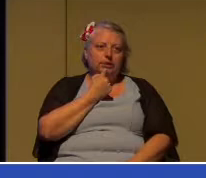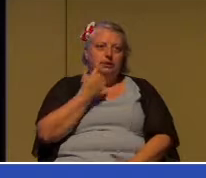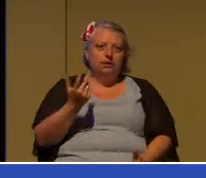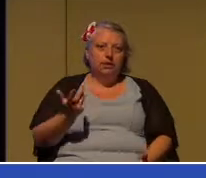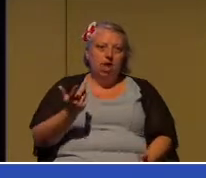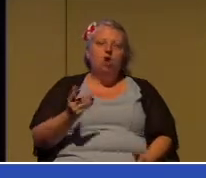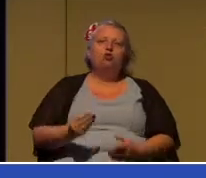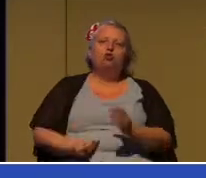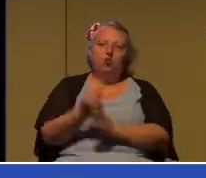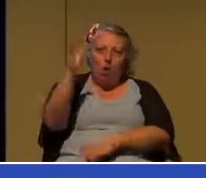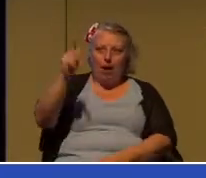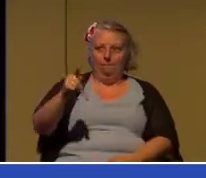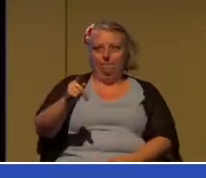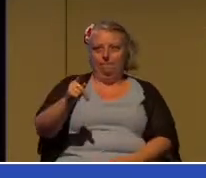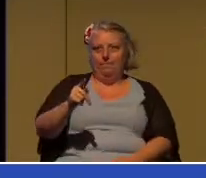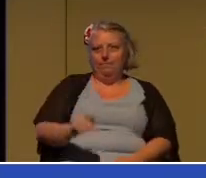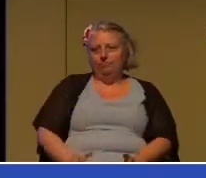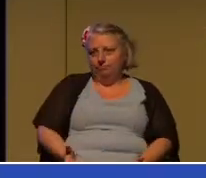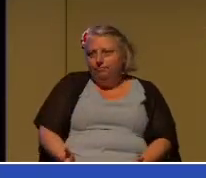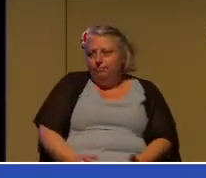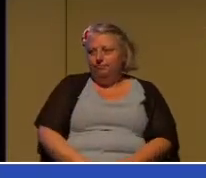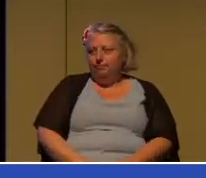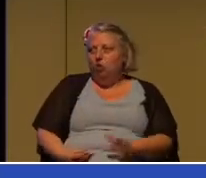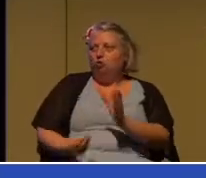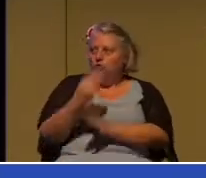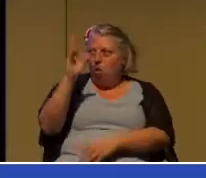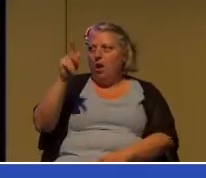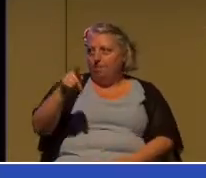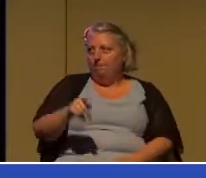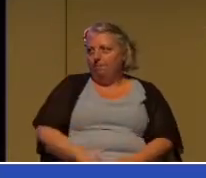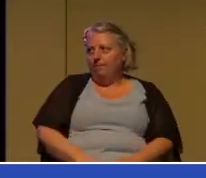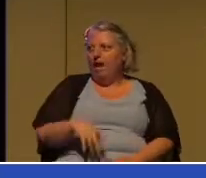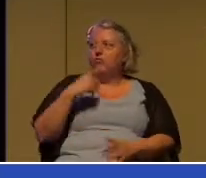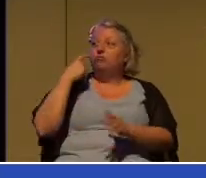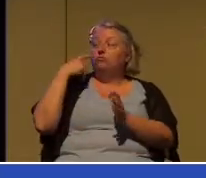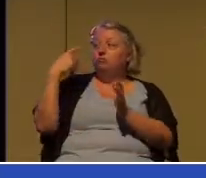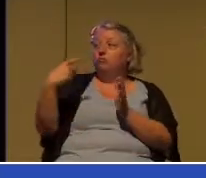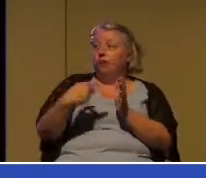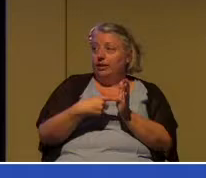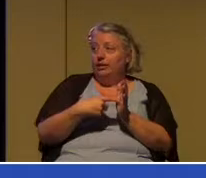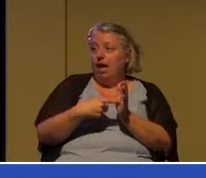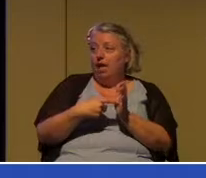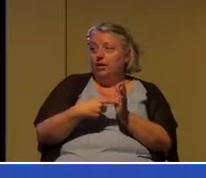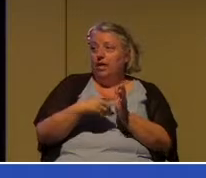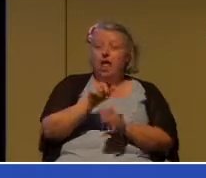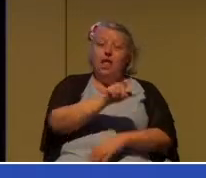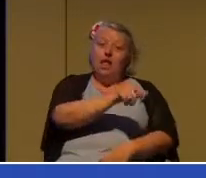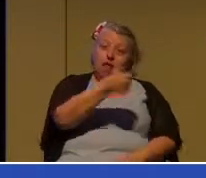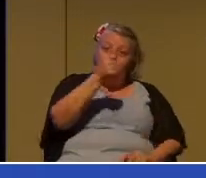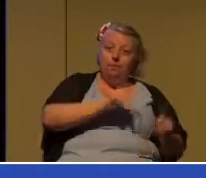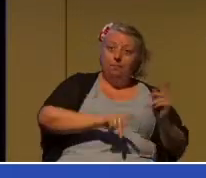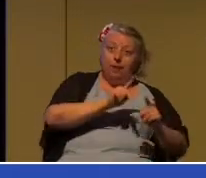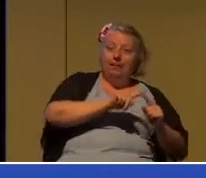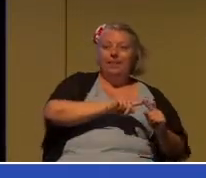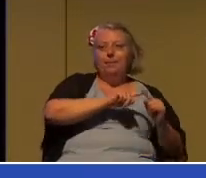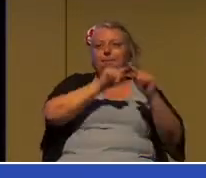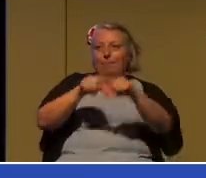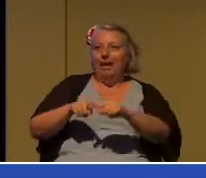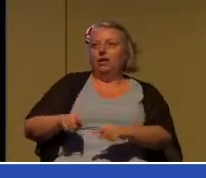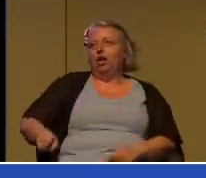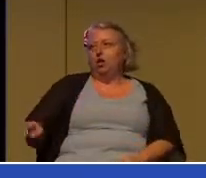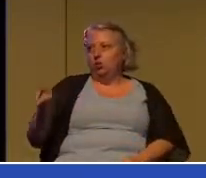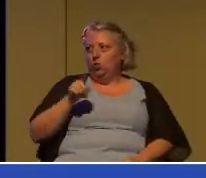Grow up. Grow up and recognize that other people depend on you